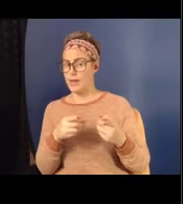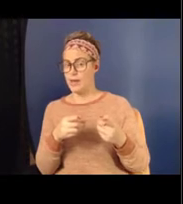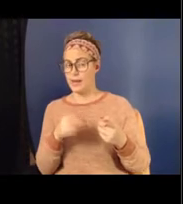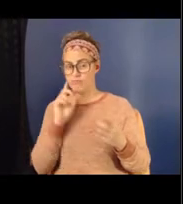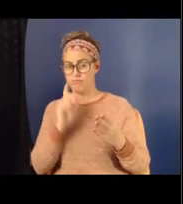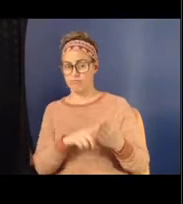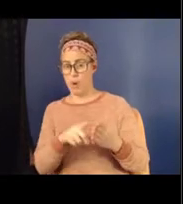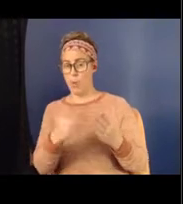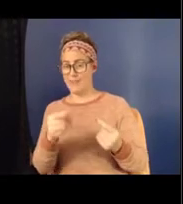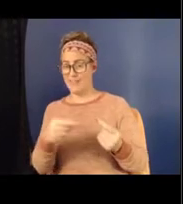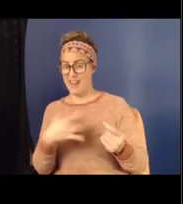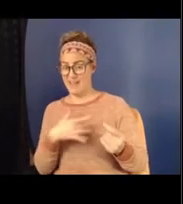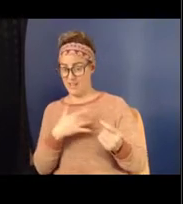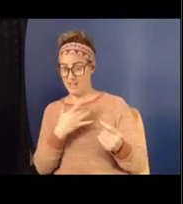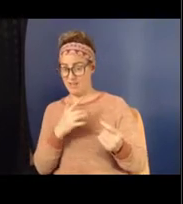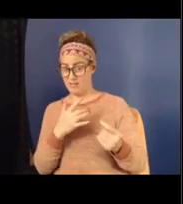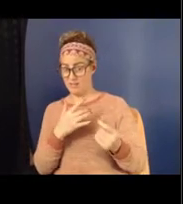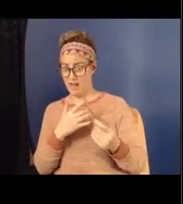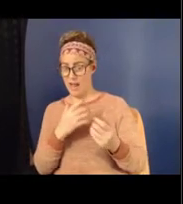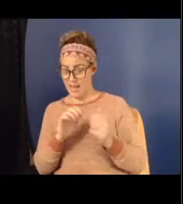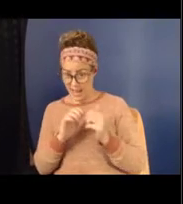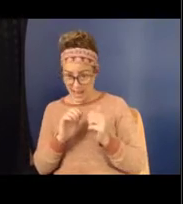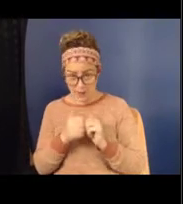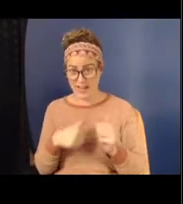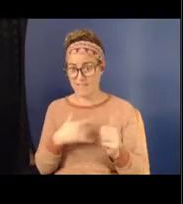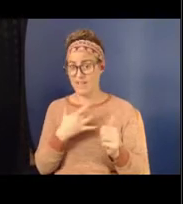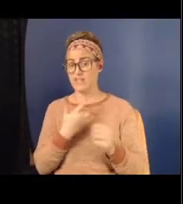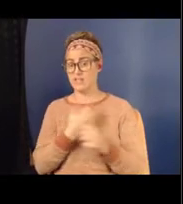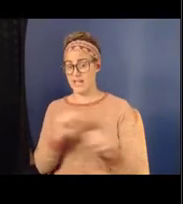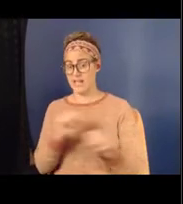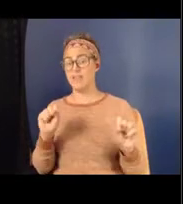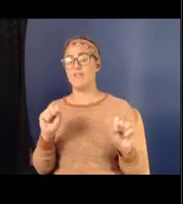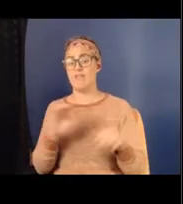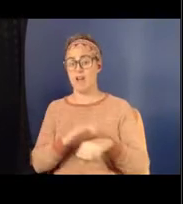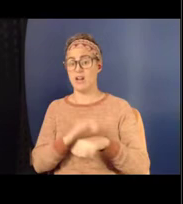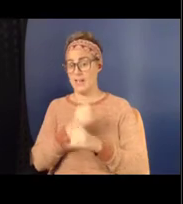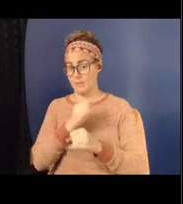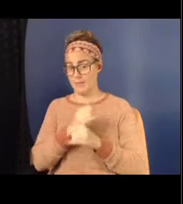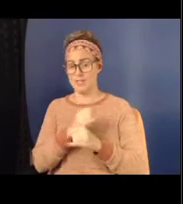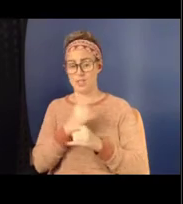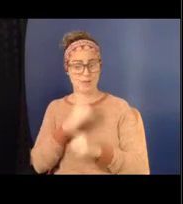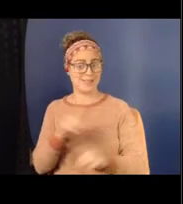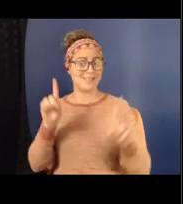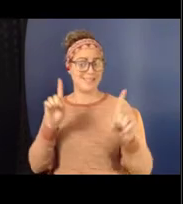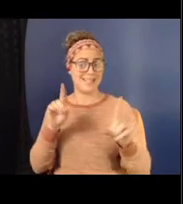feel safe, to feel welcome, and to succeed in school. Next.